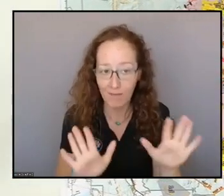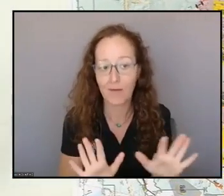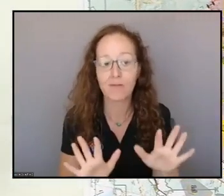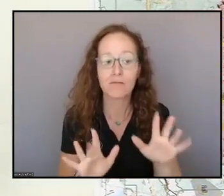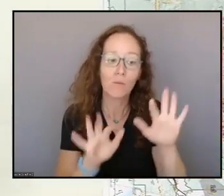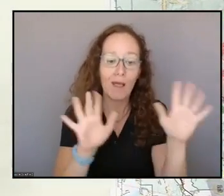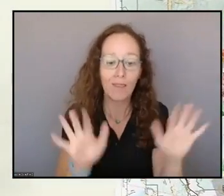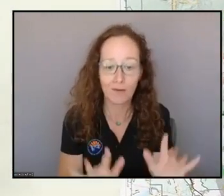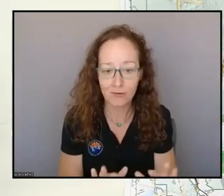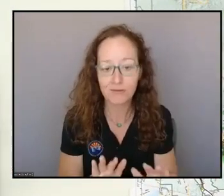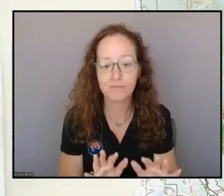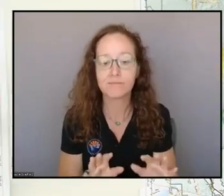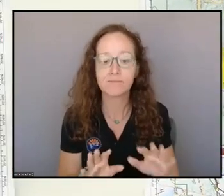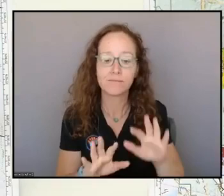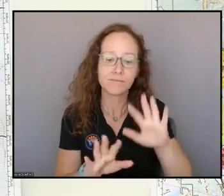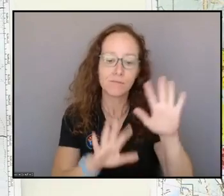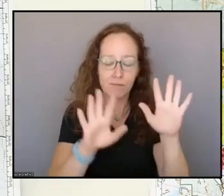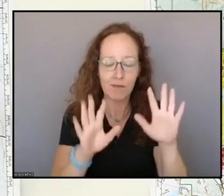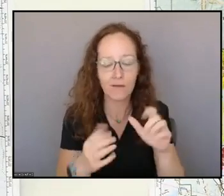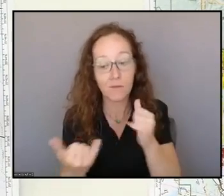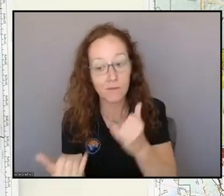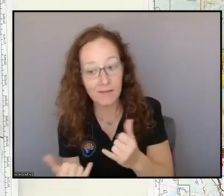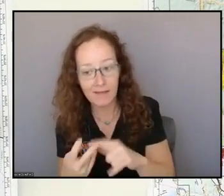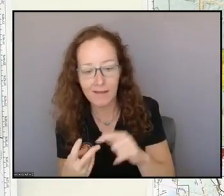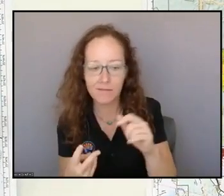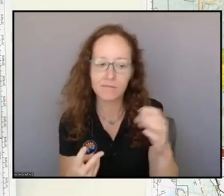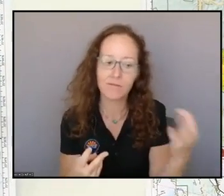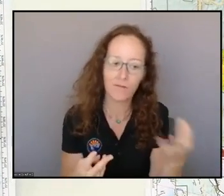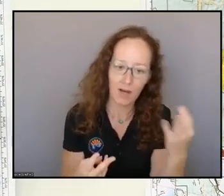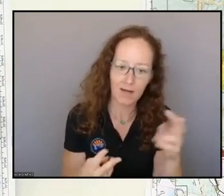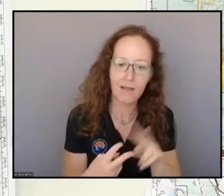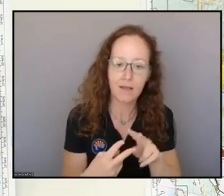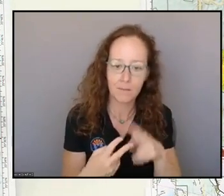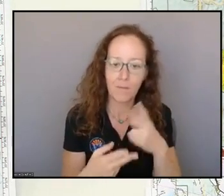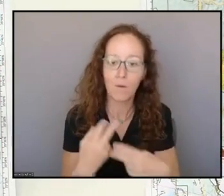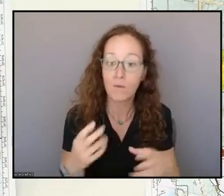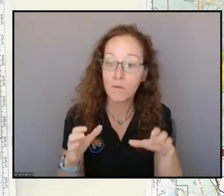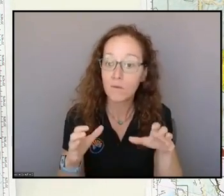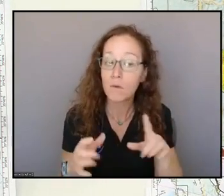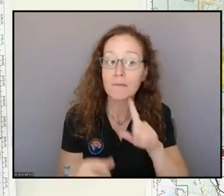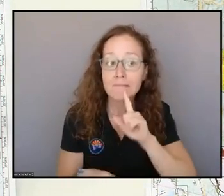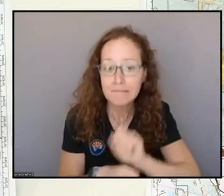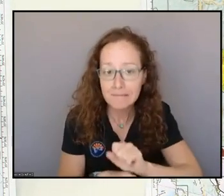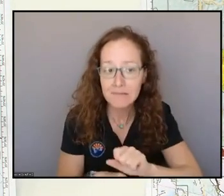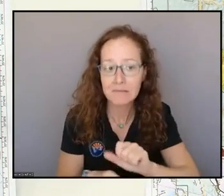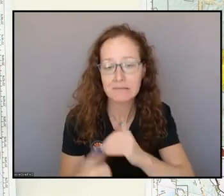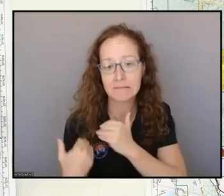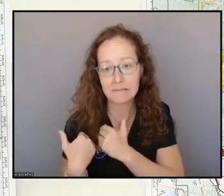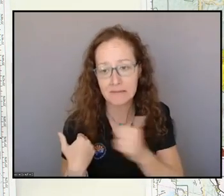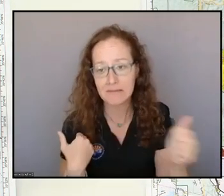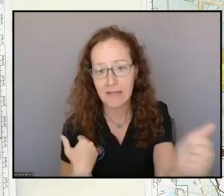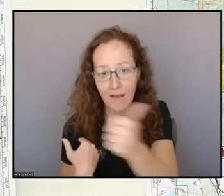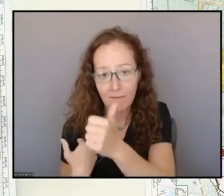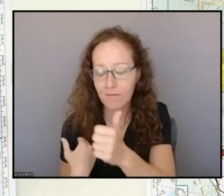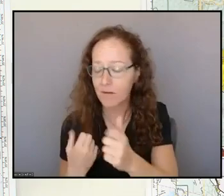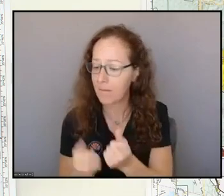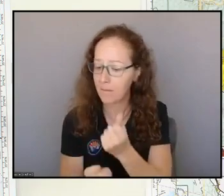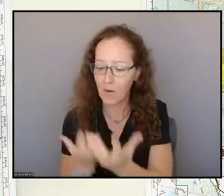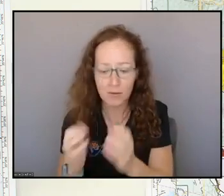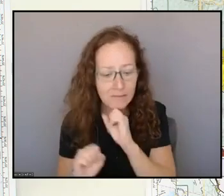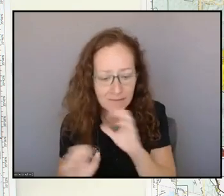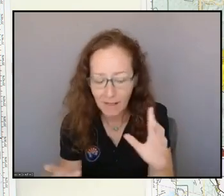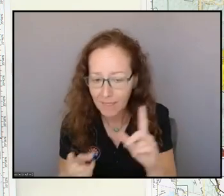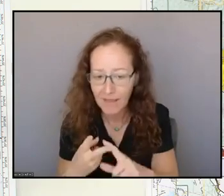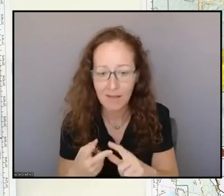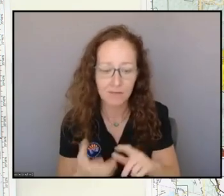definitely be sure that you do your part. Don't burn anything. Don't grill today. Don't disregard your cigarettes.